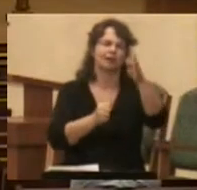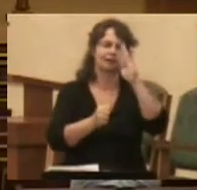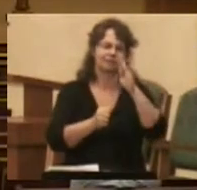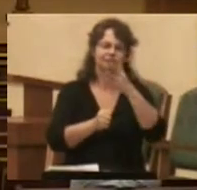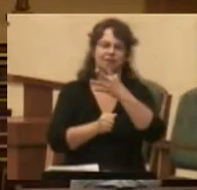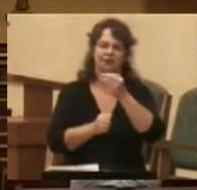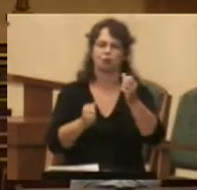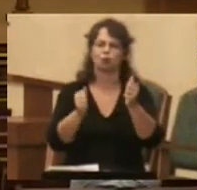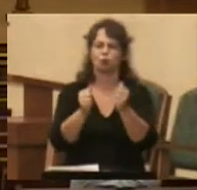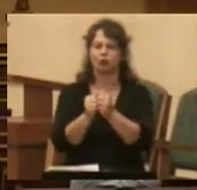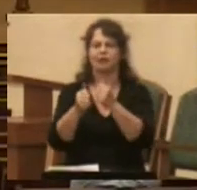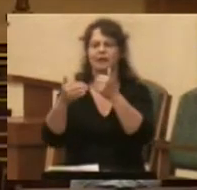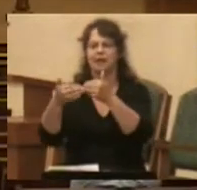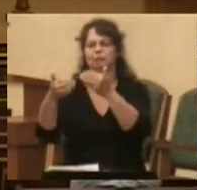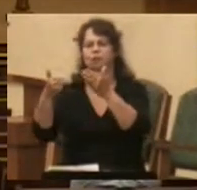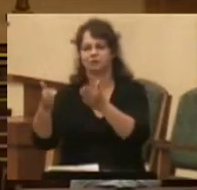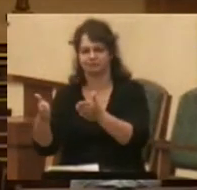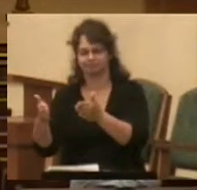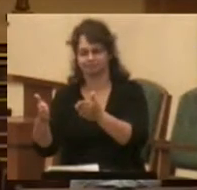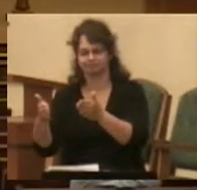with our neighbor. However,